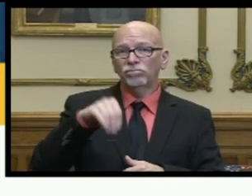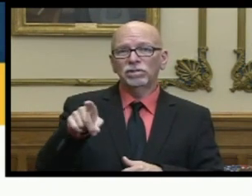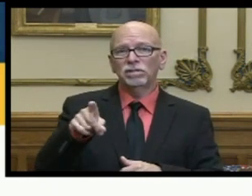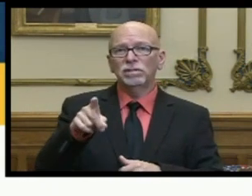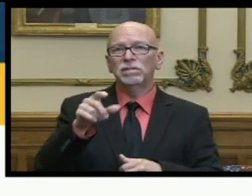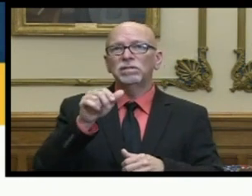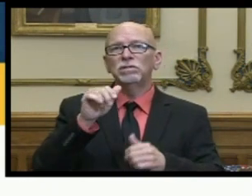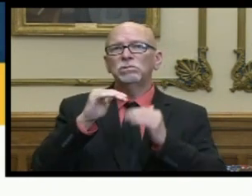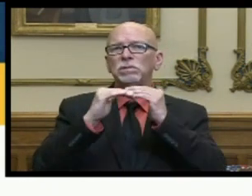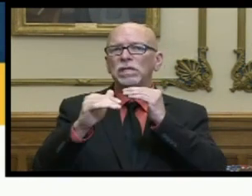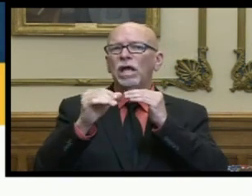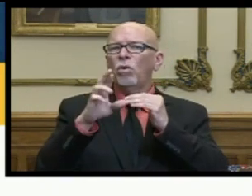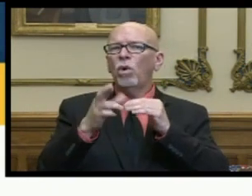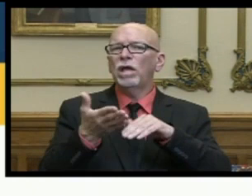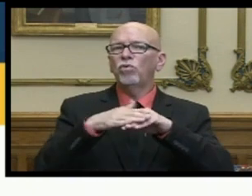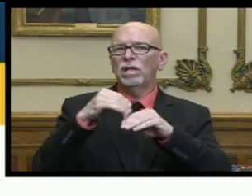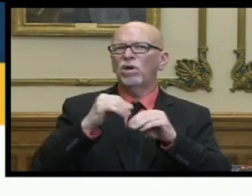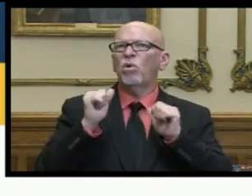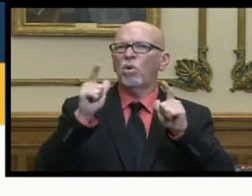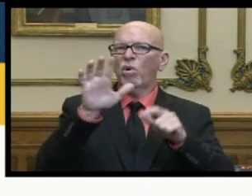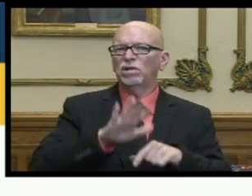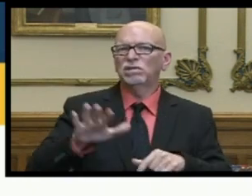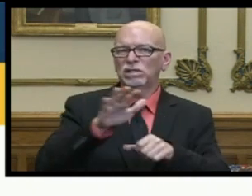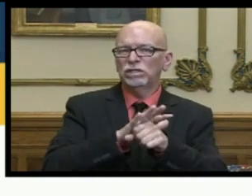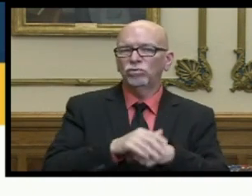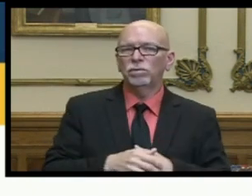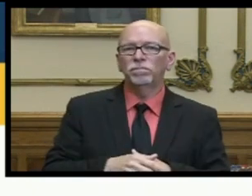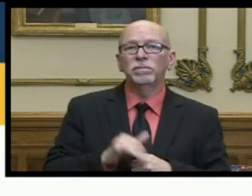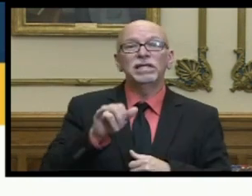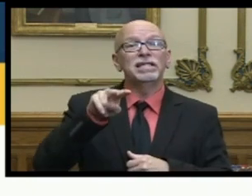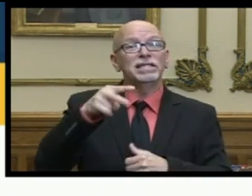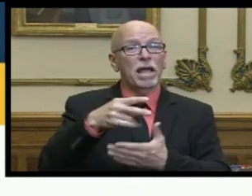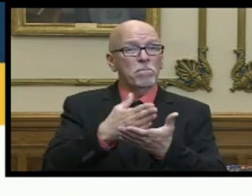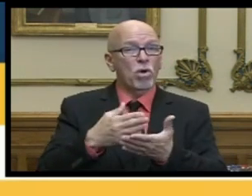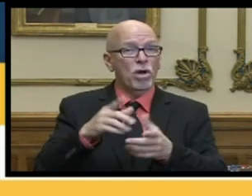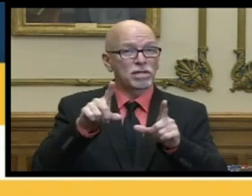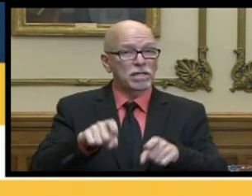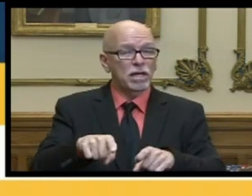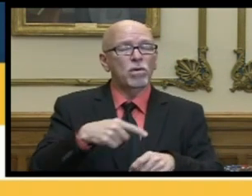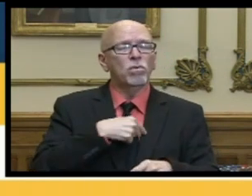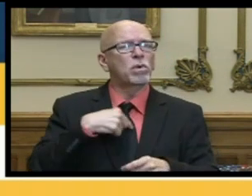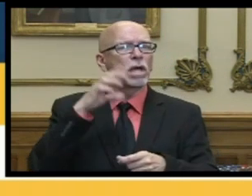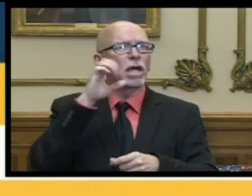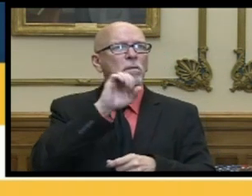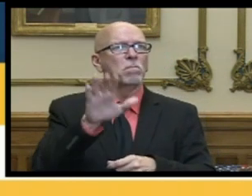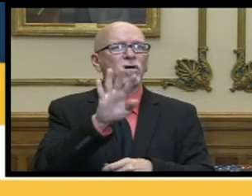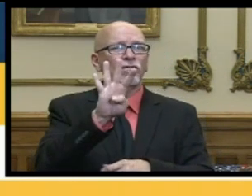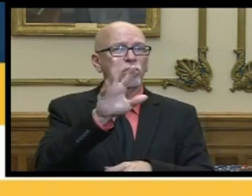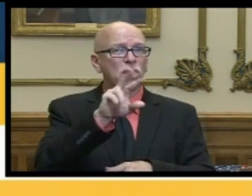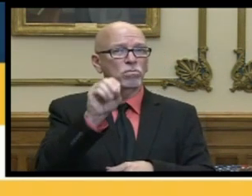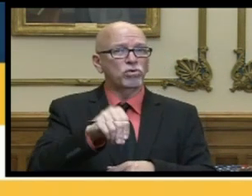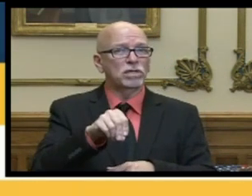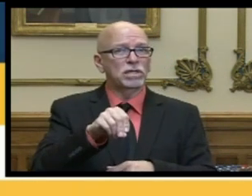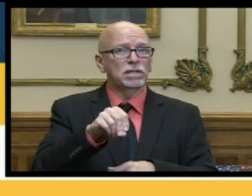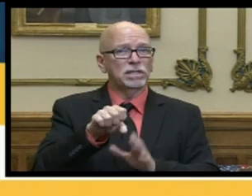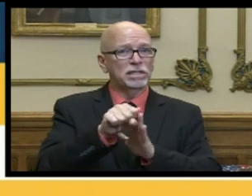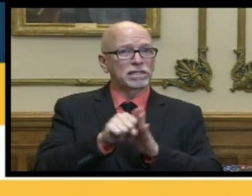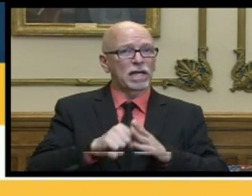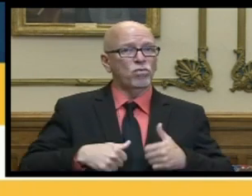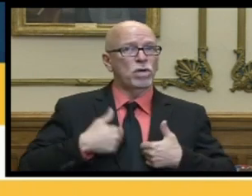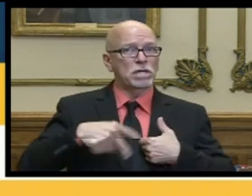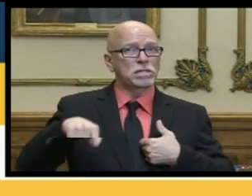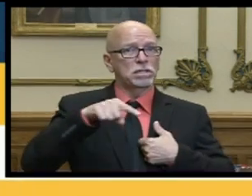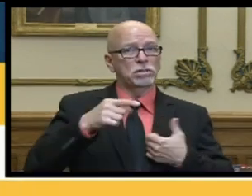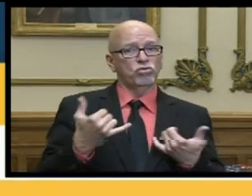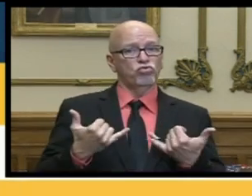or increased in almost all of the districts in wave two we estimate that 43 percent of state residents who